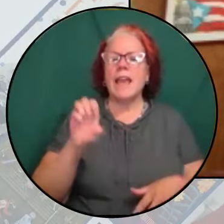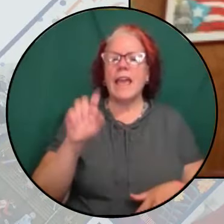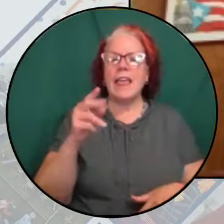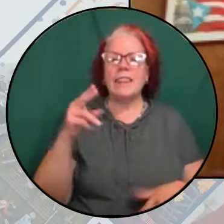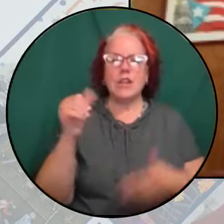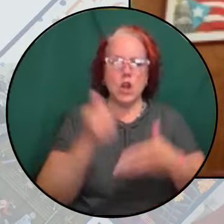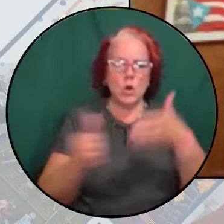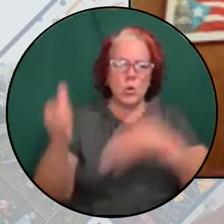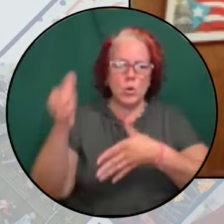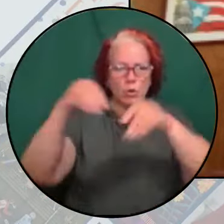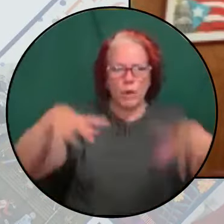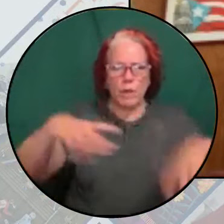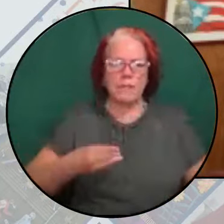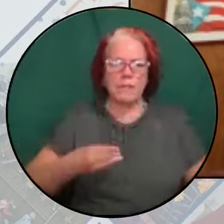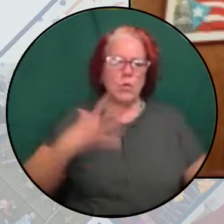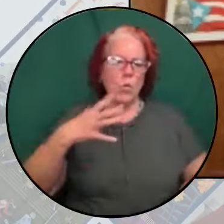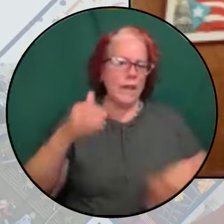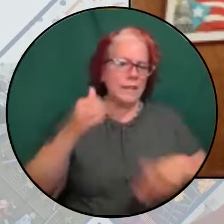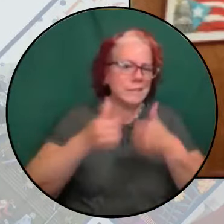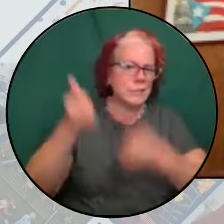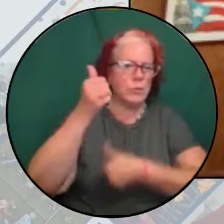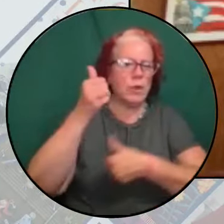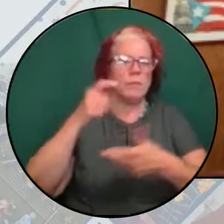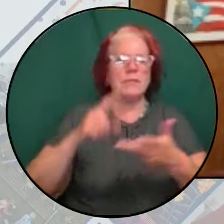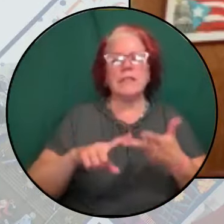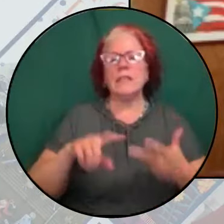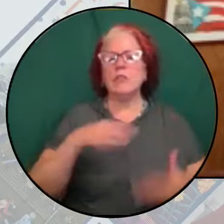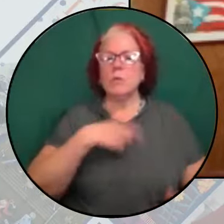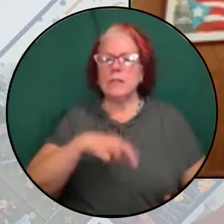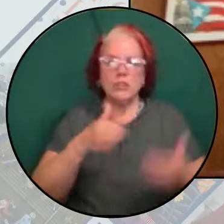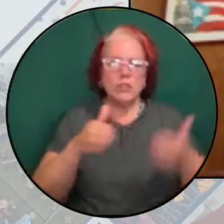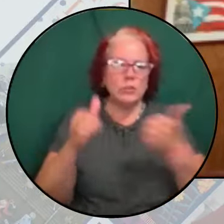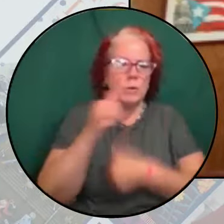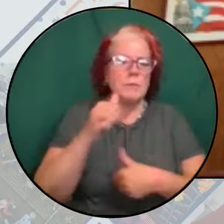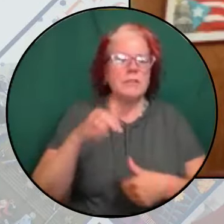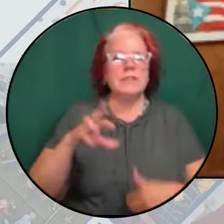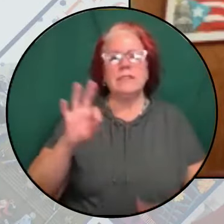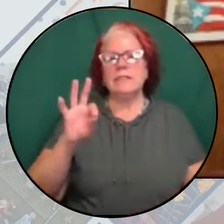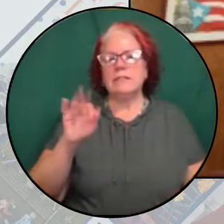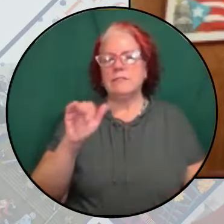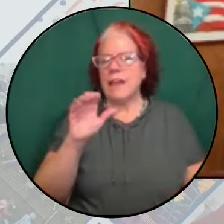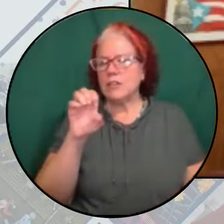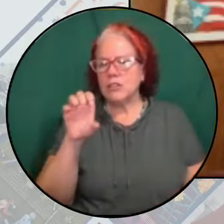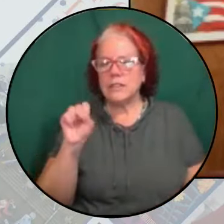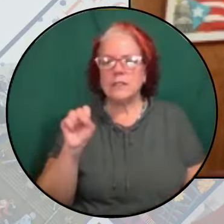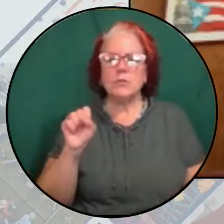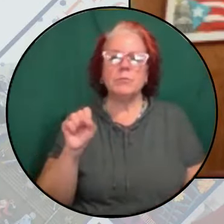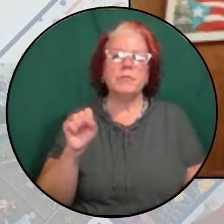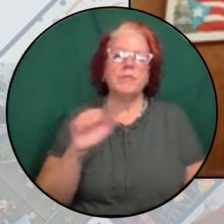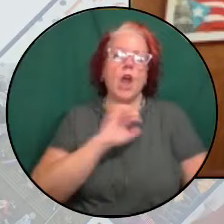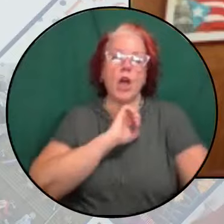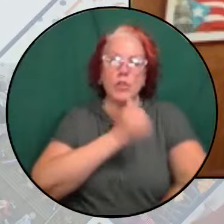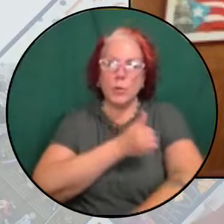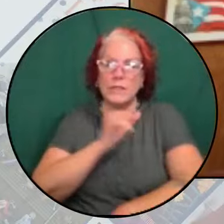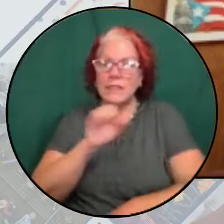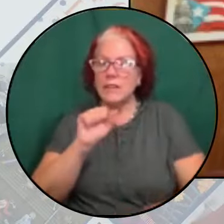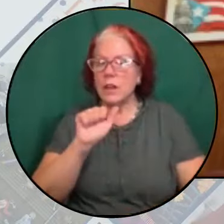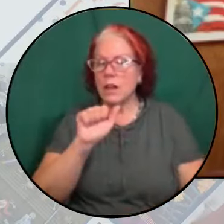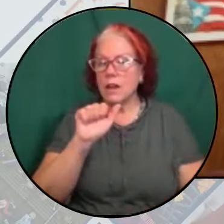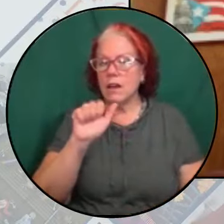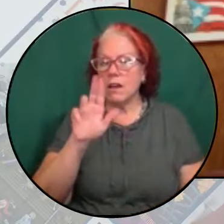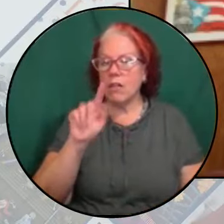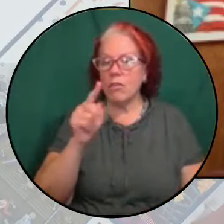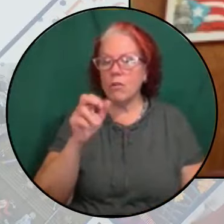supremacy, religious supremacy, fascism, and right-wing authoritarianism. And we understand that all these systems